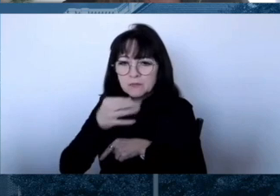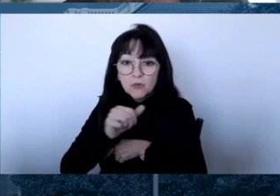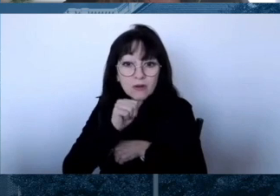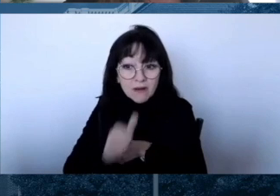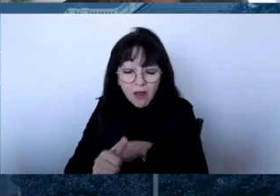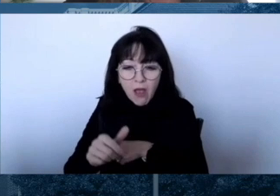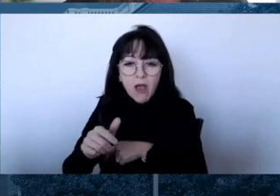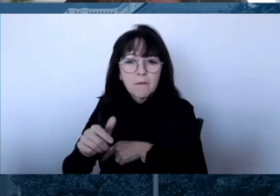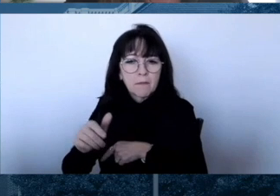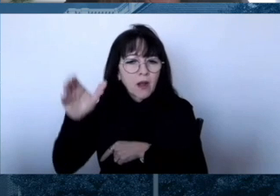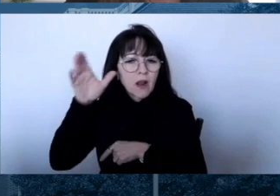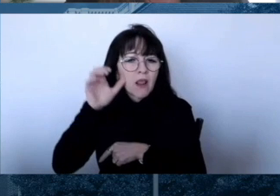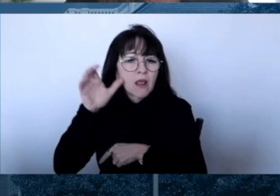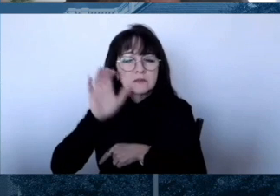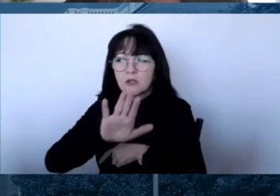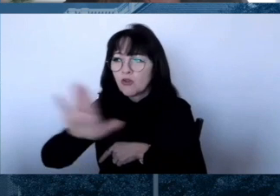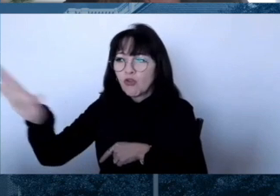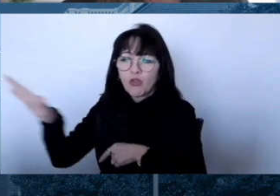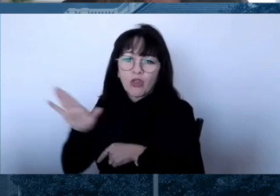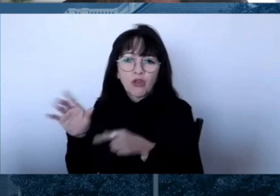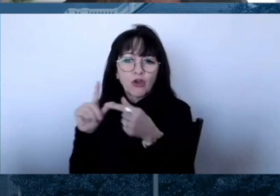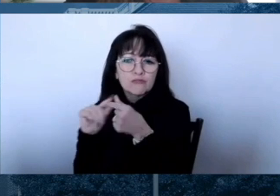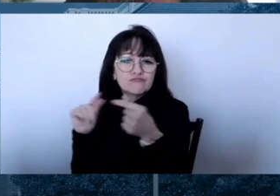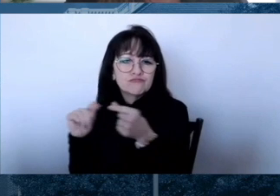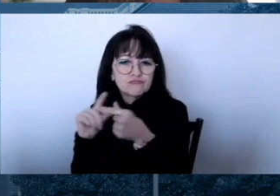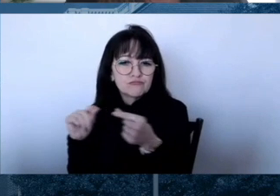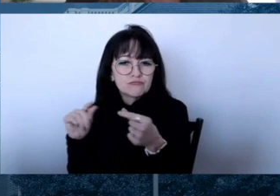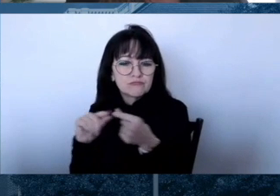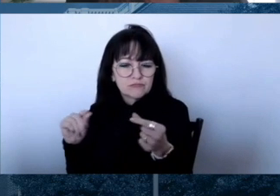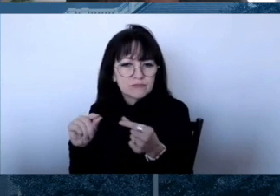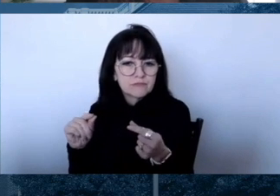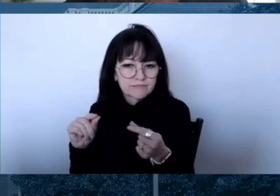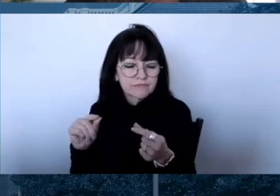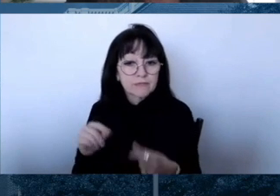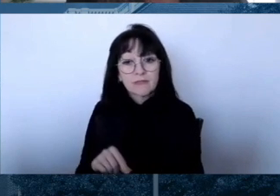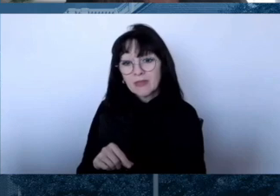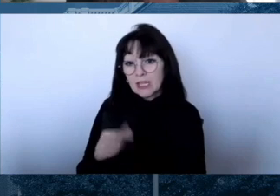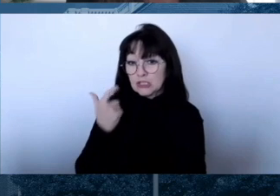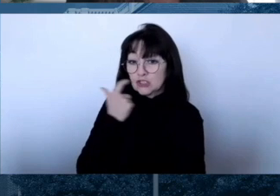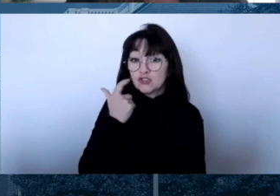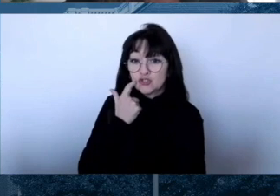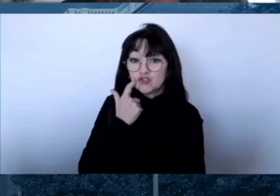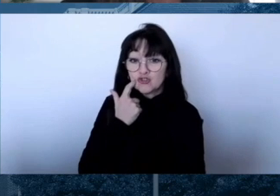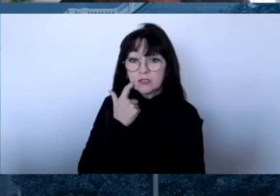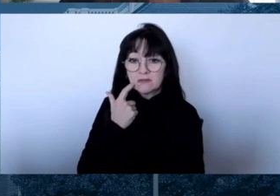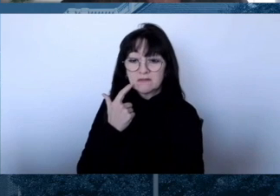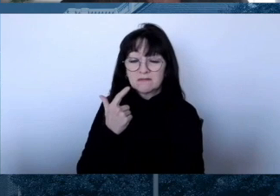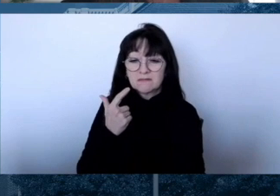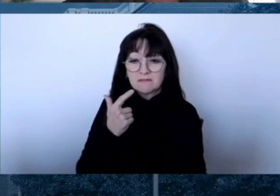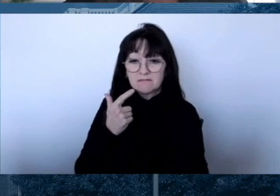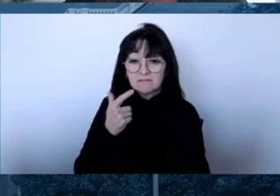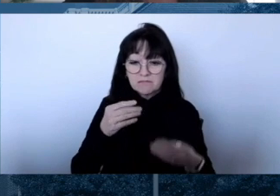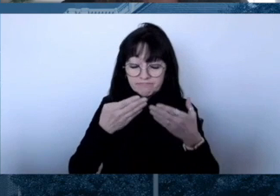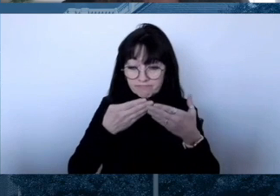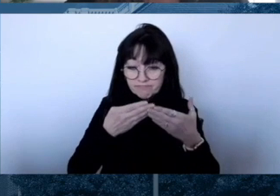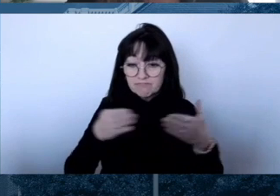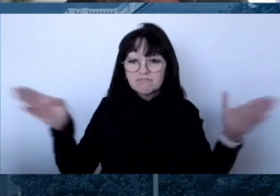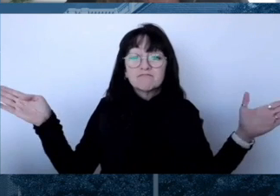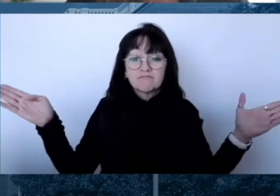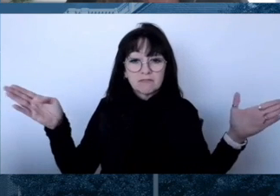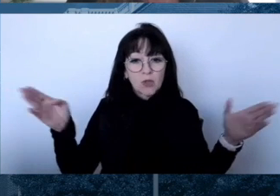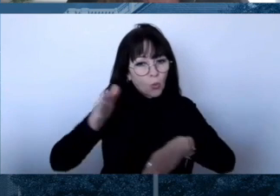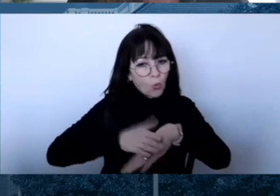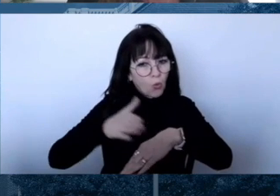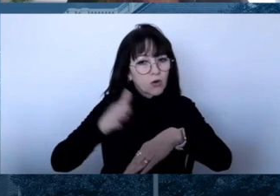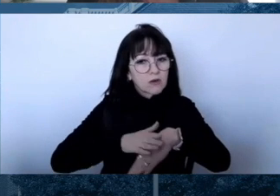issued an advisory last summer warning the American public of the threat. He said health